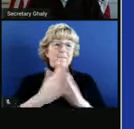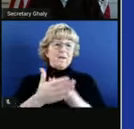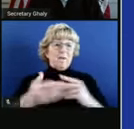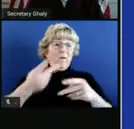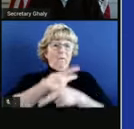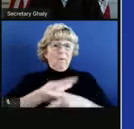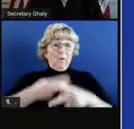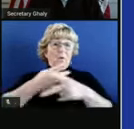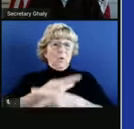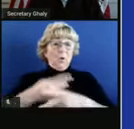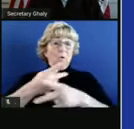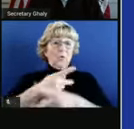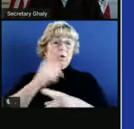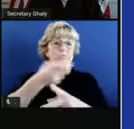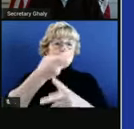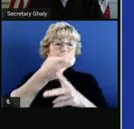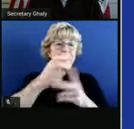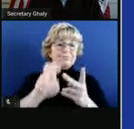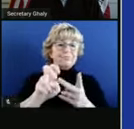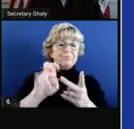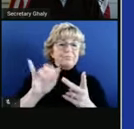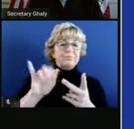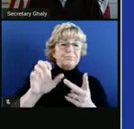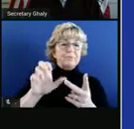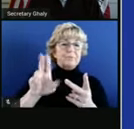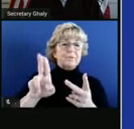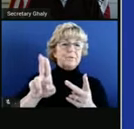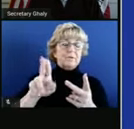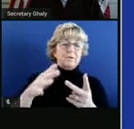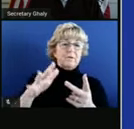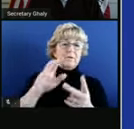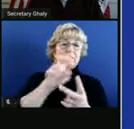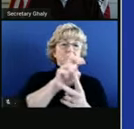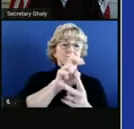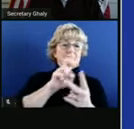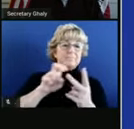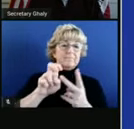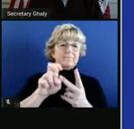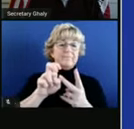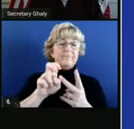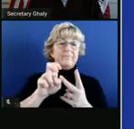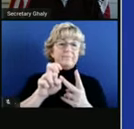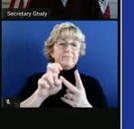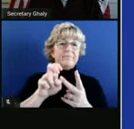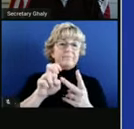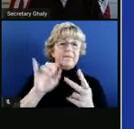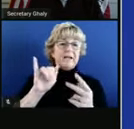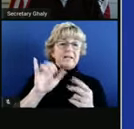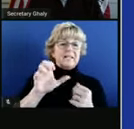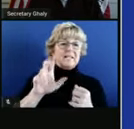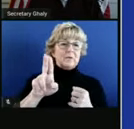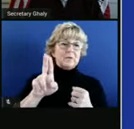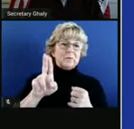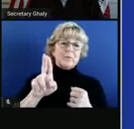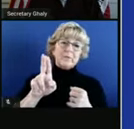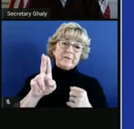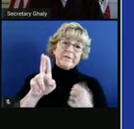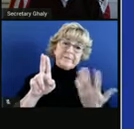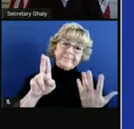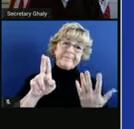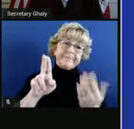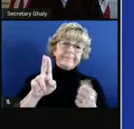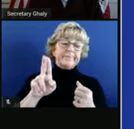worse, they need intensive care unit care. So they're moved from that general ward bed to the intensive care unit. So